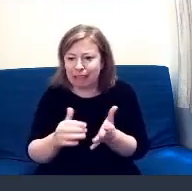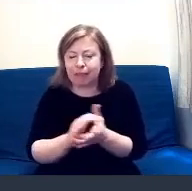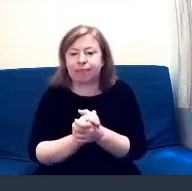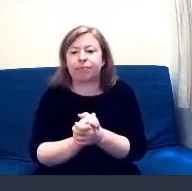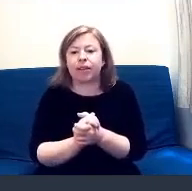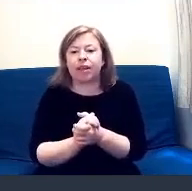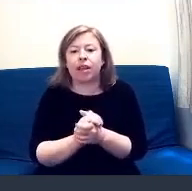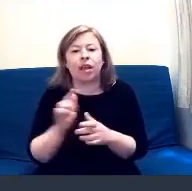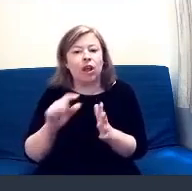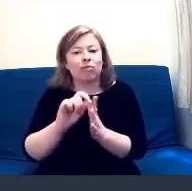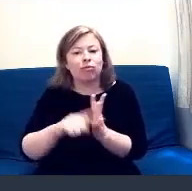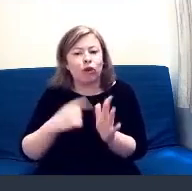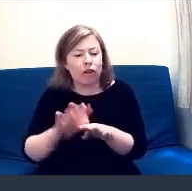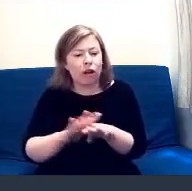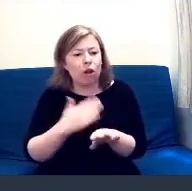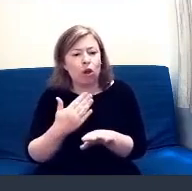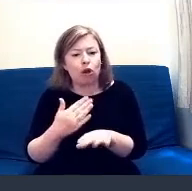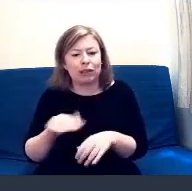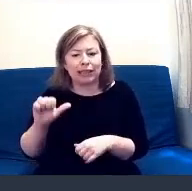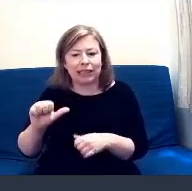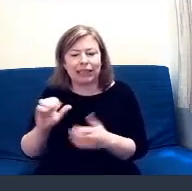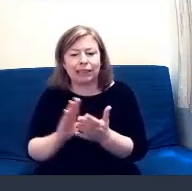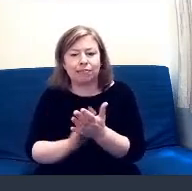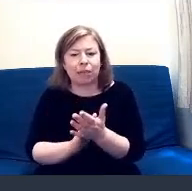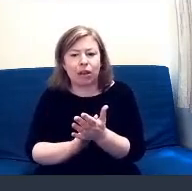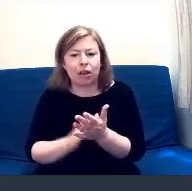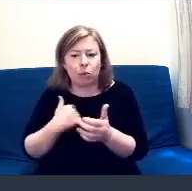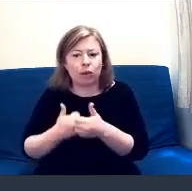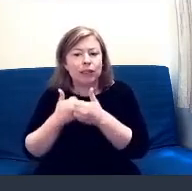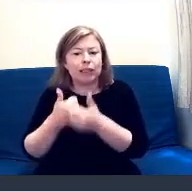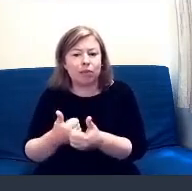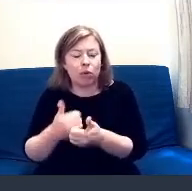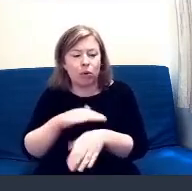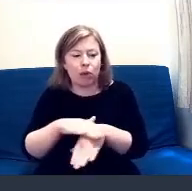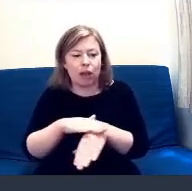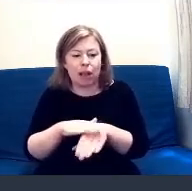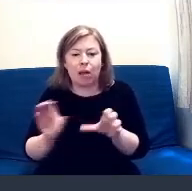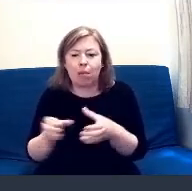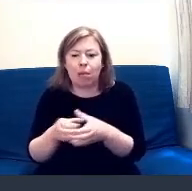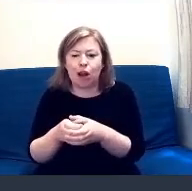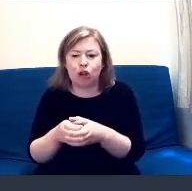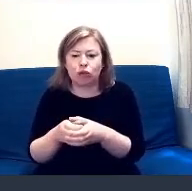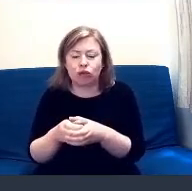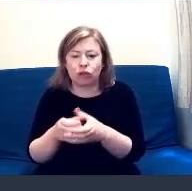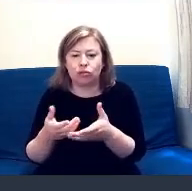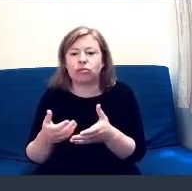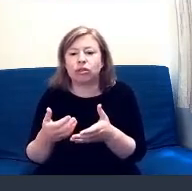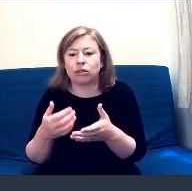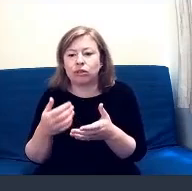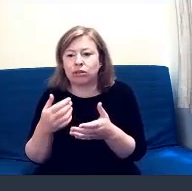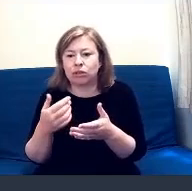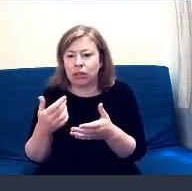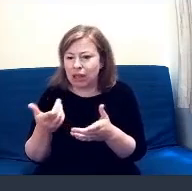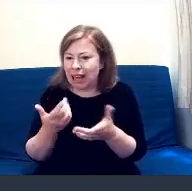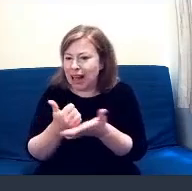six-month project, and we support ethnic minority groups, access services such as health,